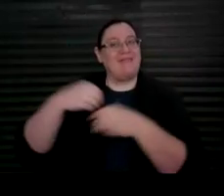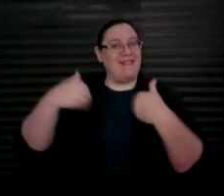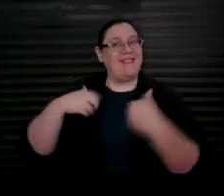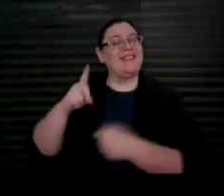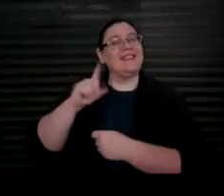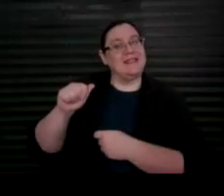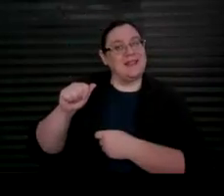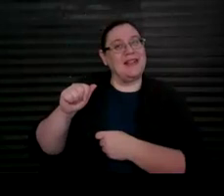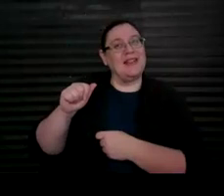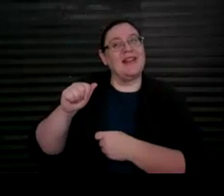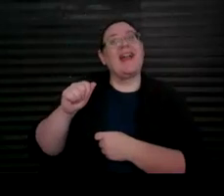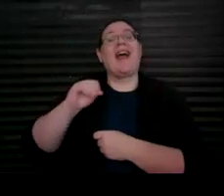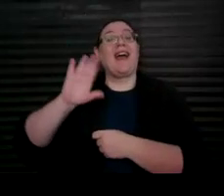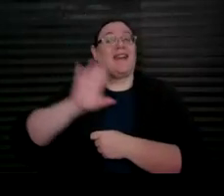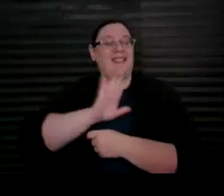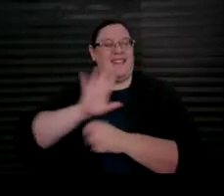family members, too.